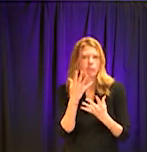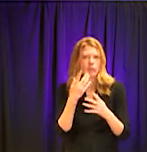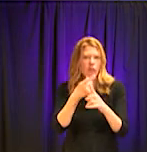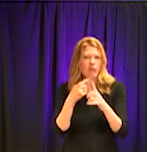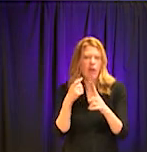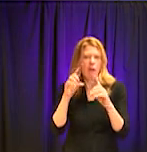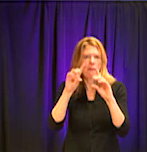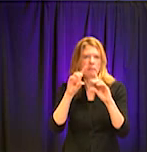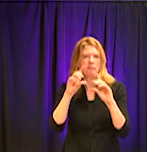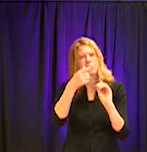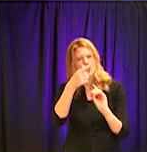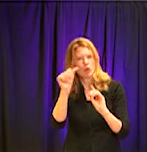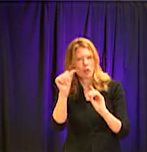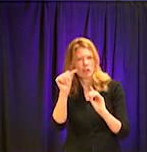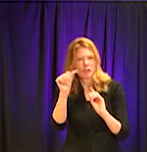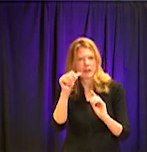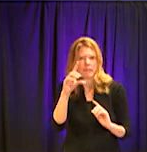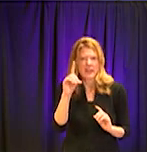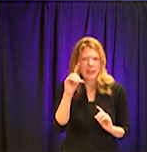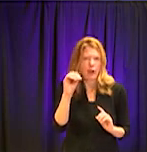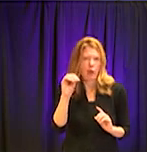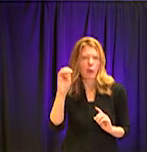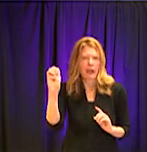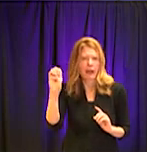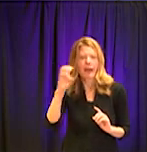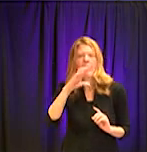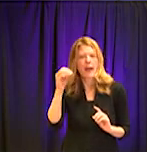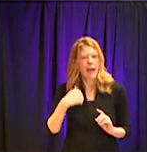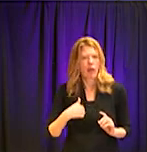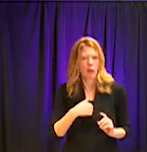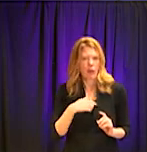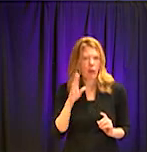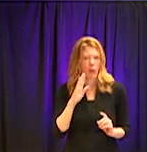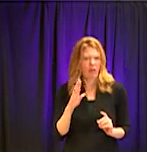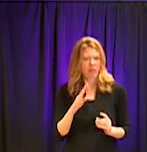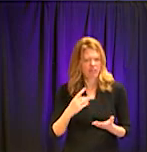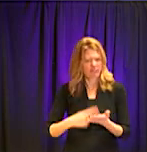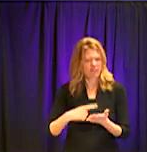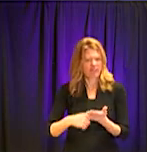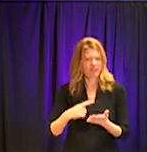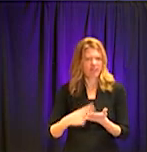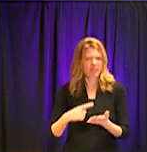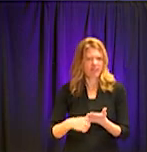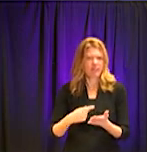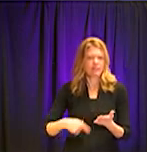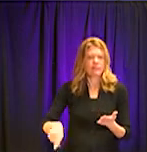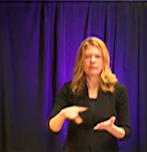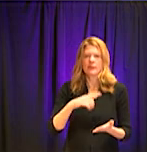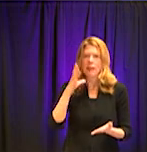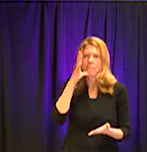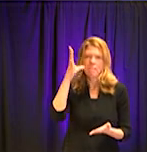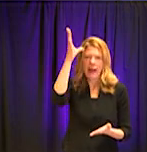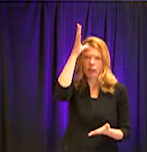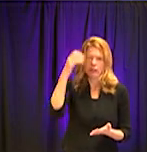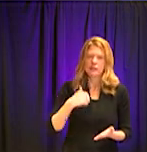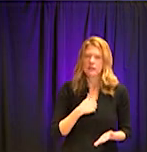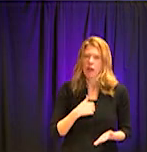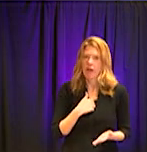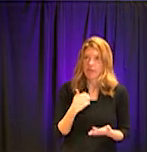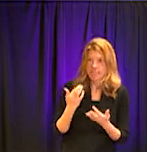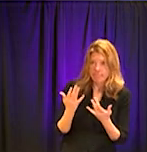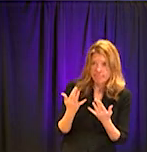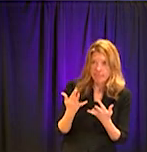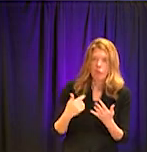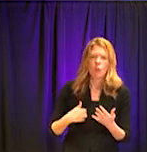and what authority they're going to give to the local systems to decide. And so I would just say to parents, stand by. We are already